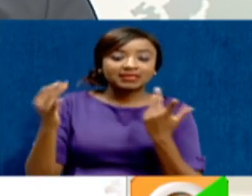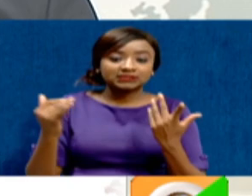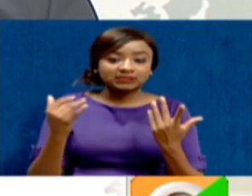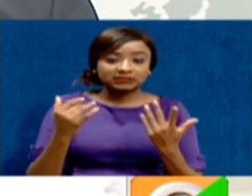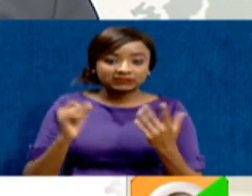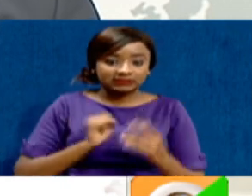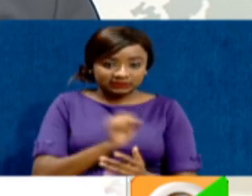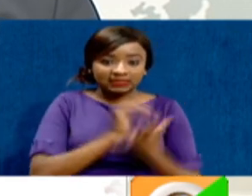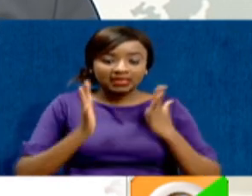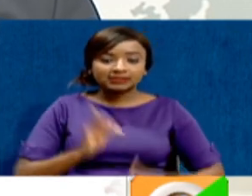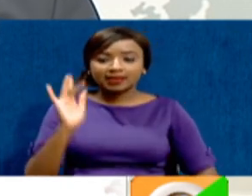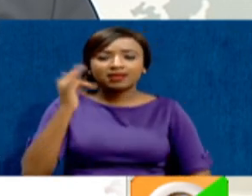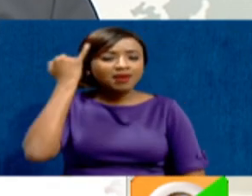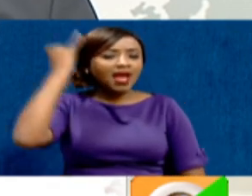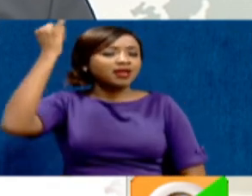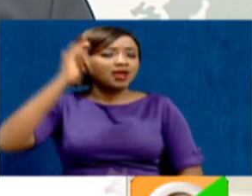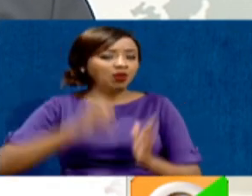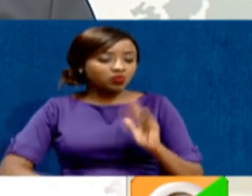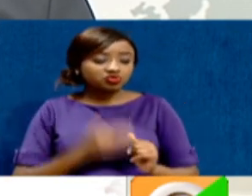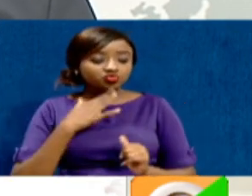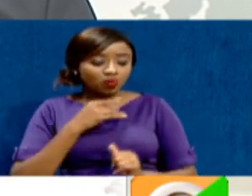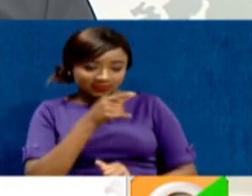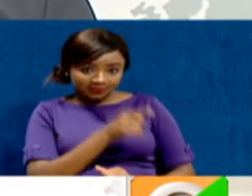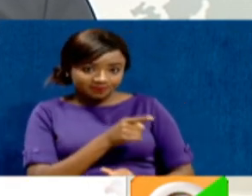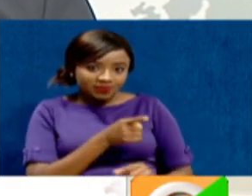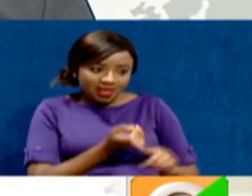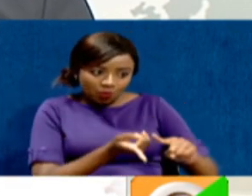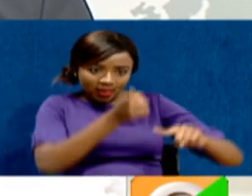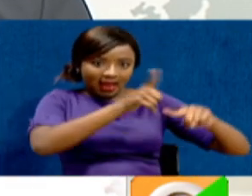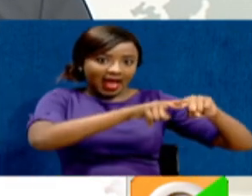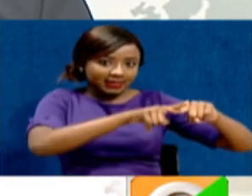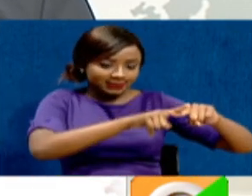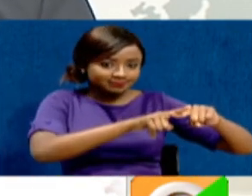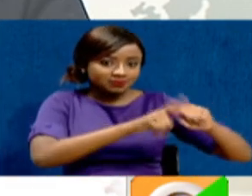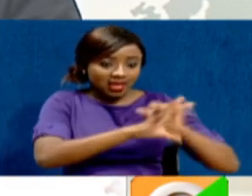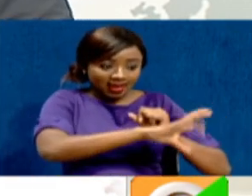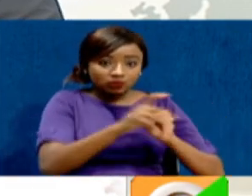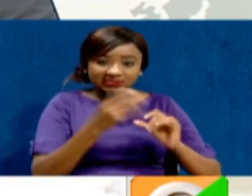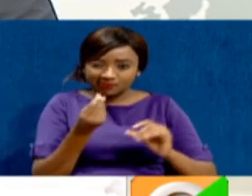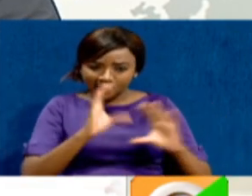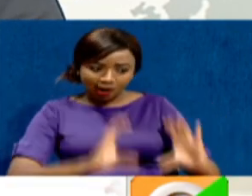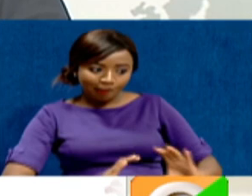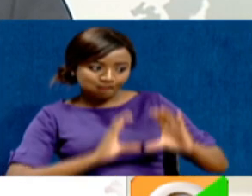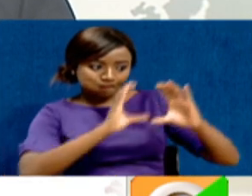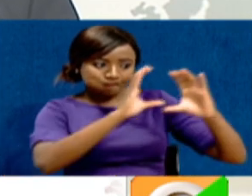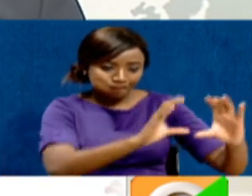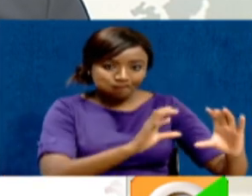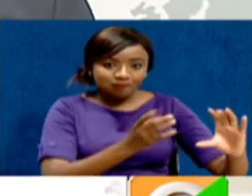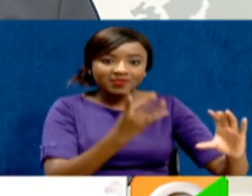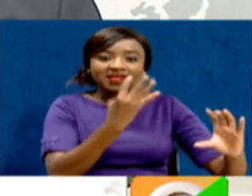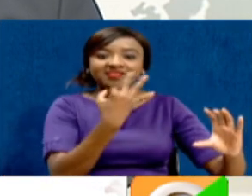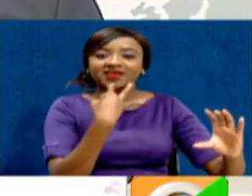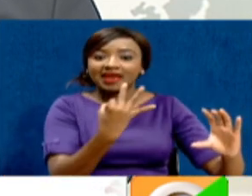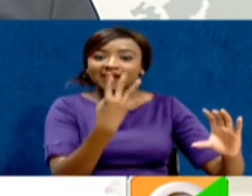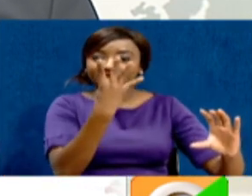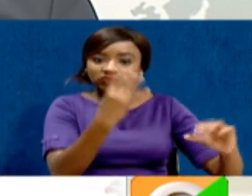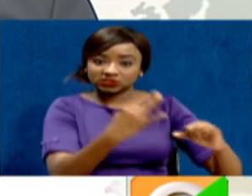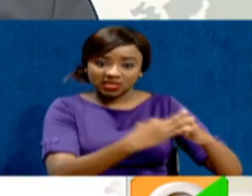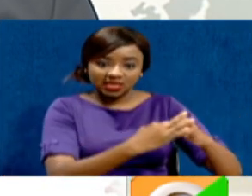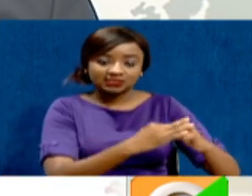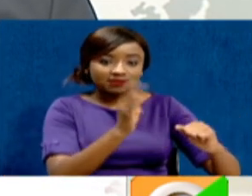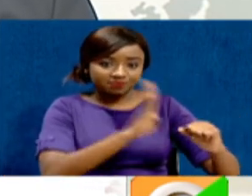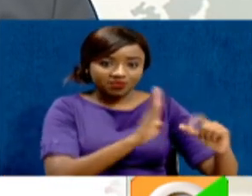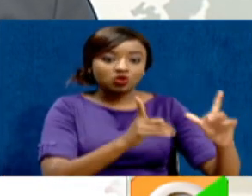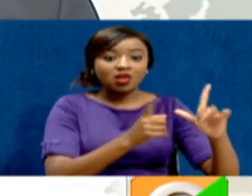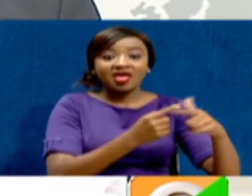the county allocation be increased to 348 billion shillings. Before then, status quo remains. That